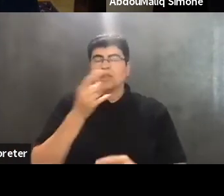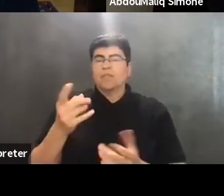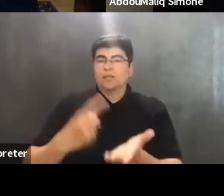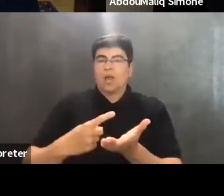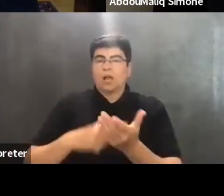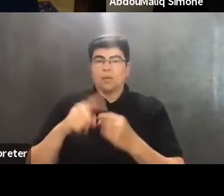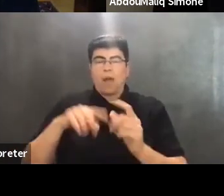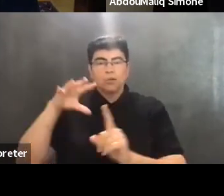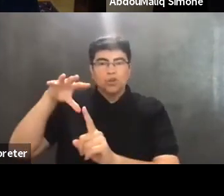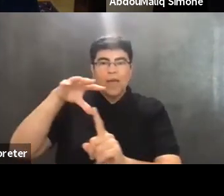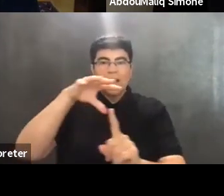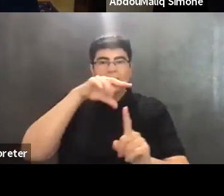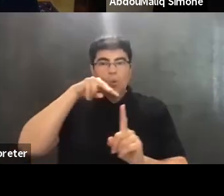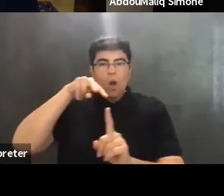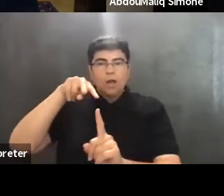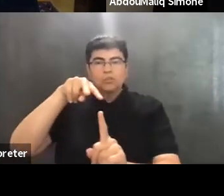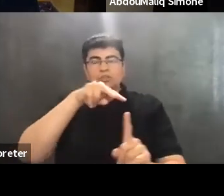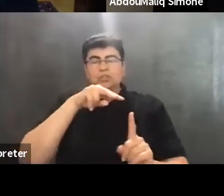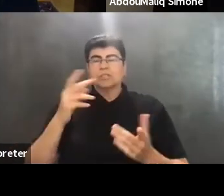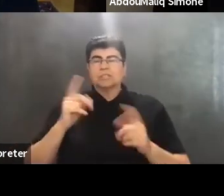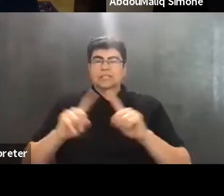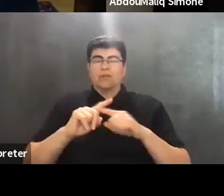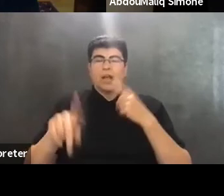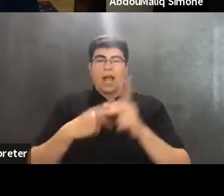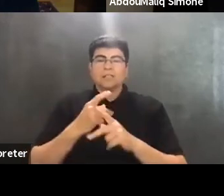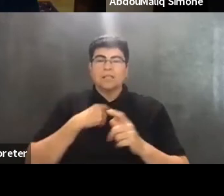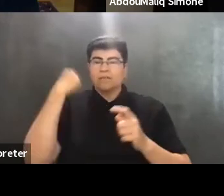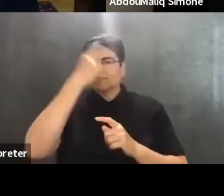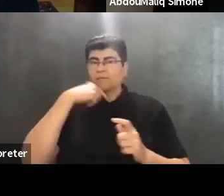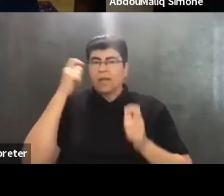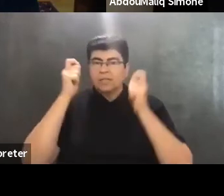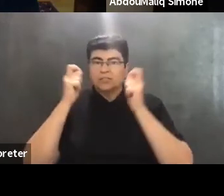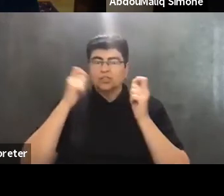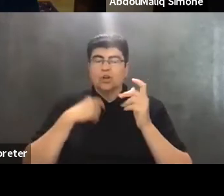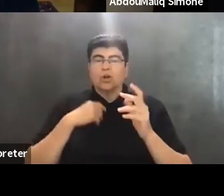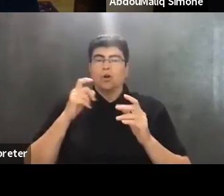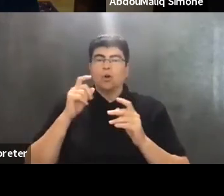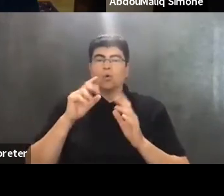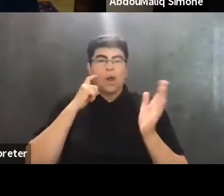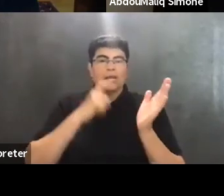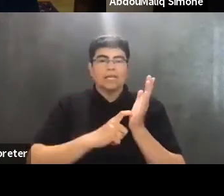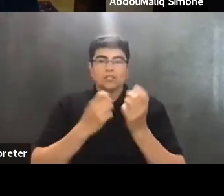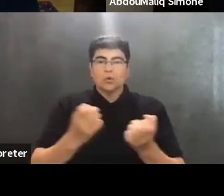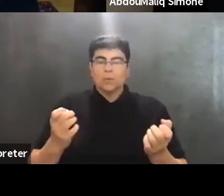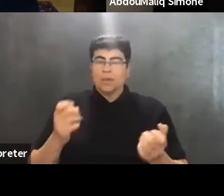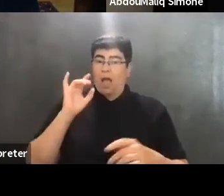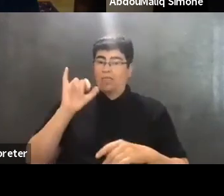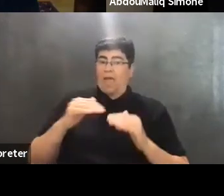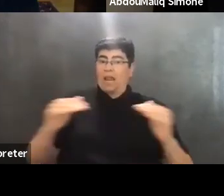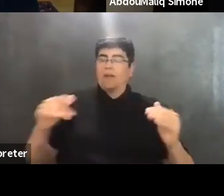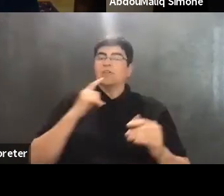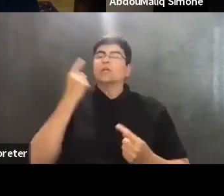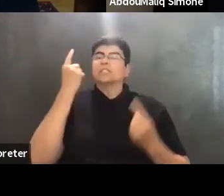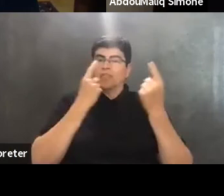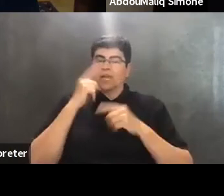surveillance equipment, uh, various types of facial recognition equipment. So on that level, there is thinking happening on an